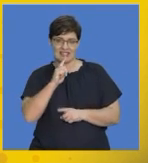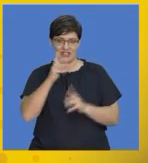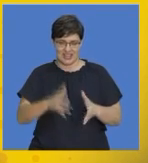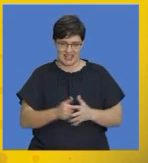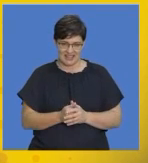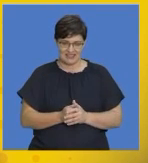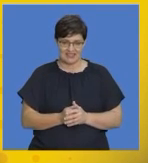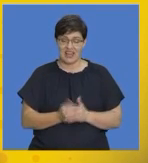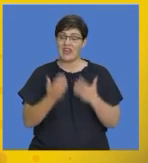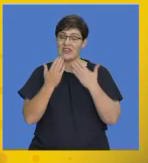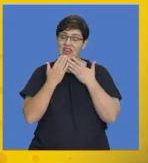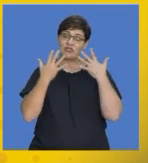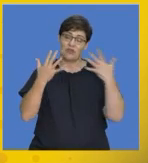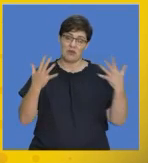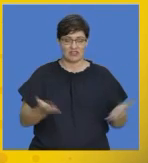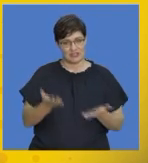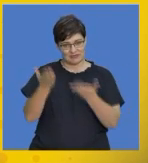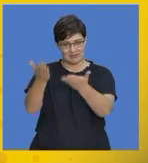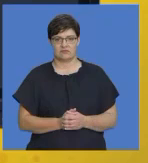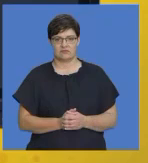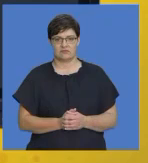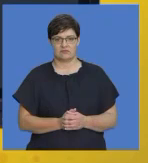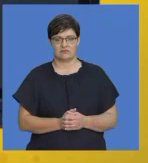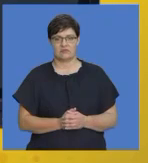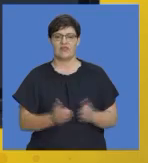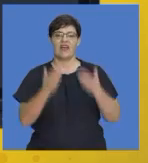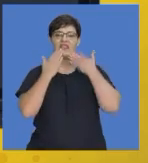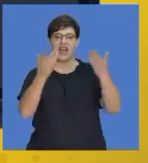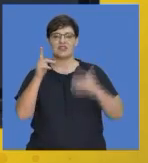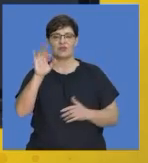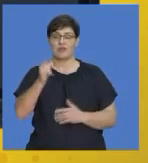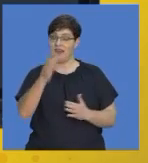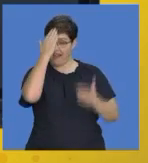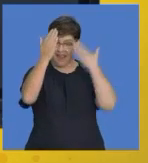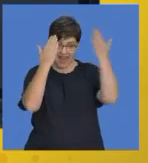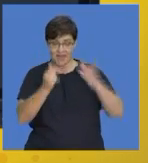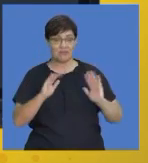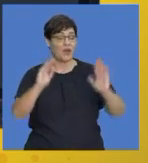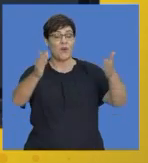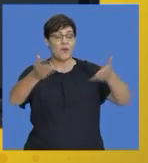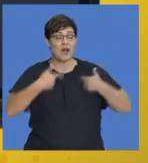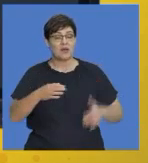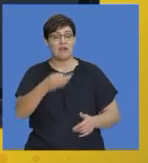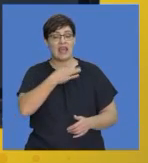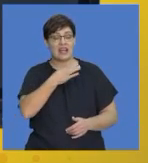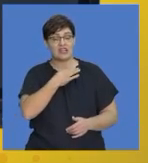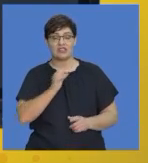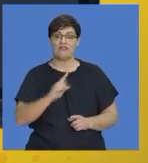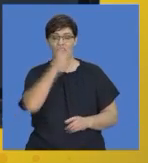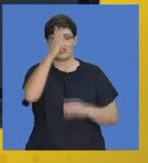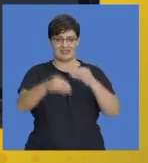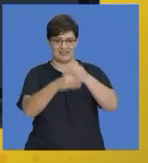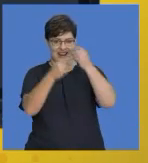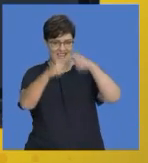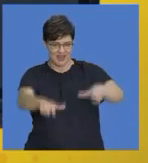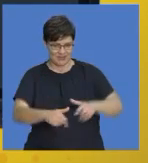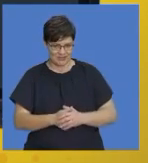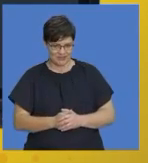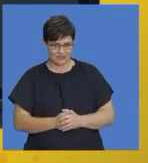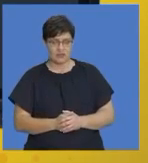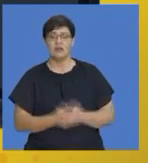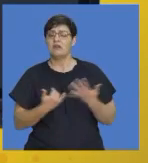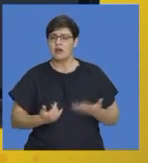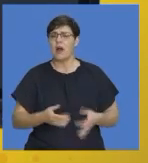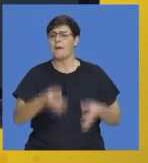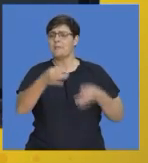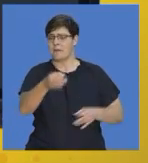Thank you so much guys and over to you. Thanks Luni. Hi guys and welcome to the English First Additional Language Show. Today we're focusing